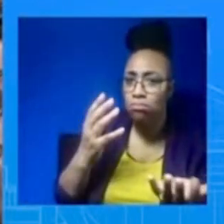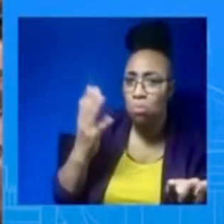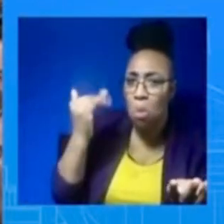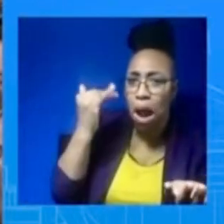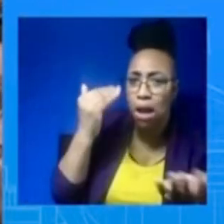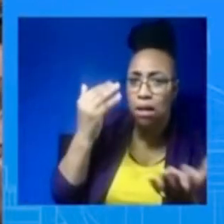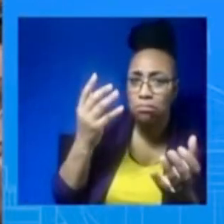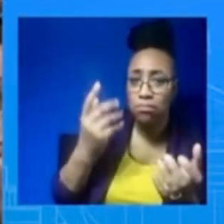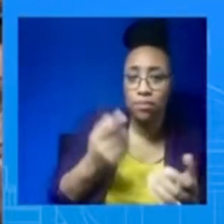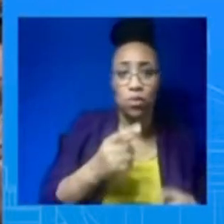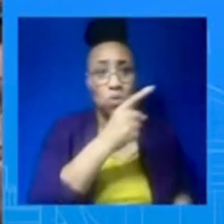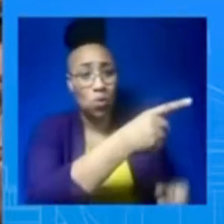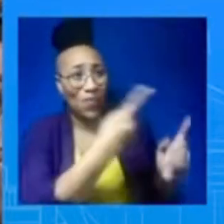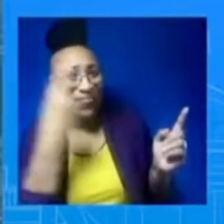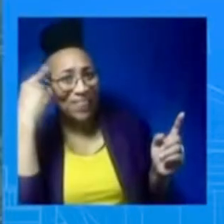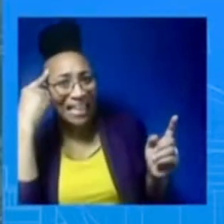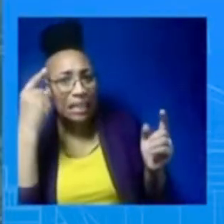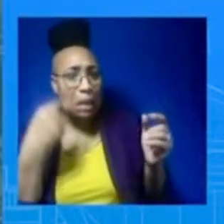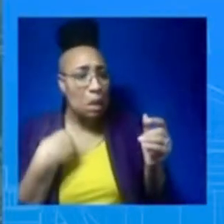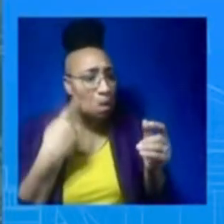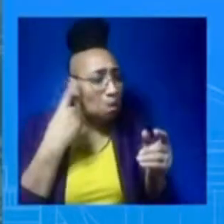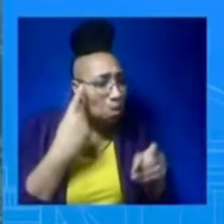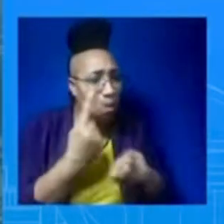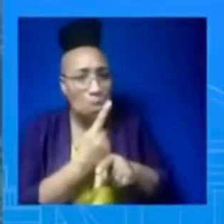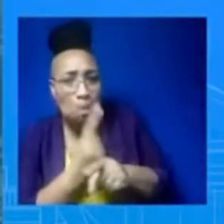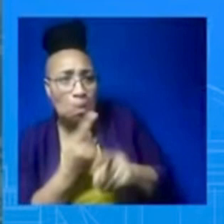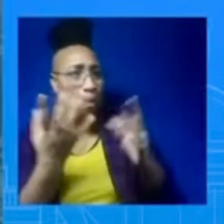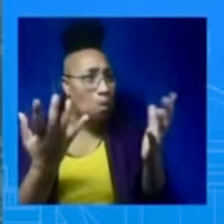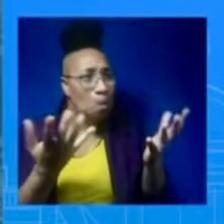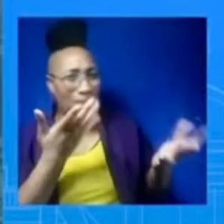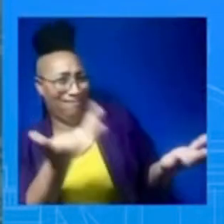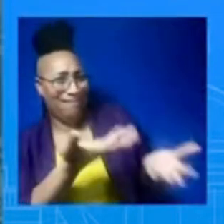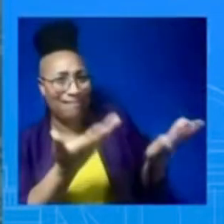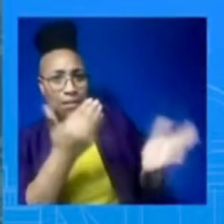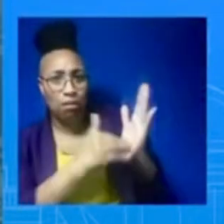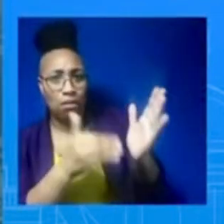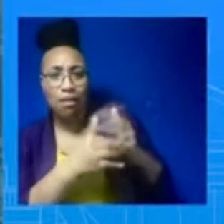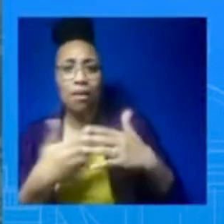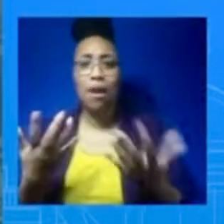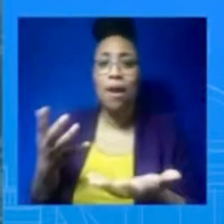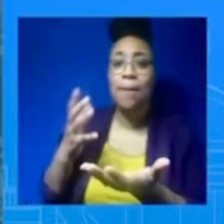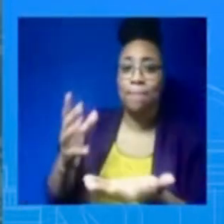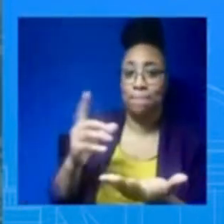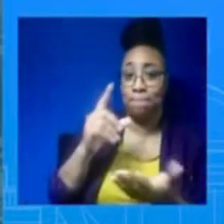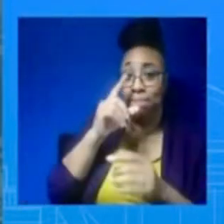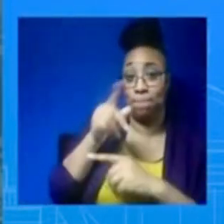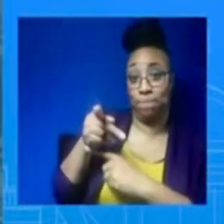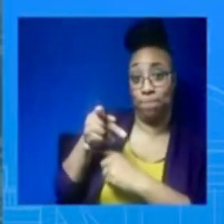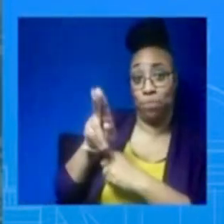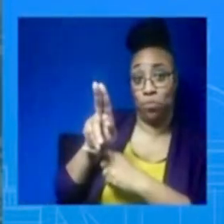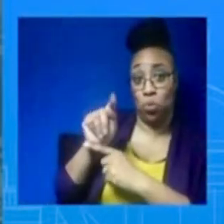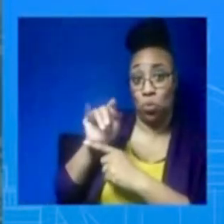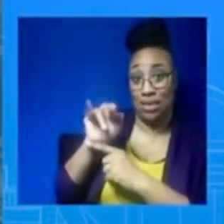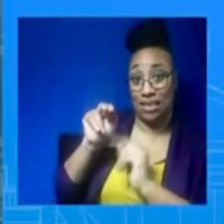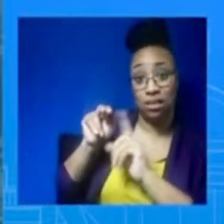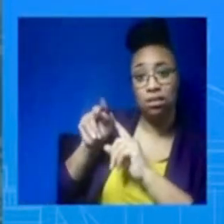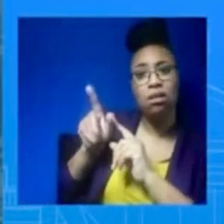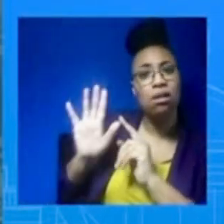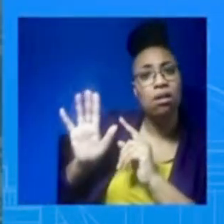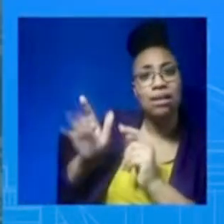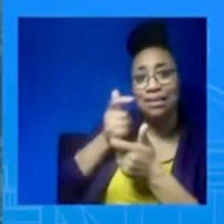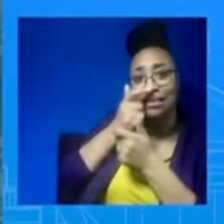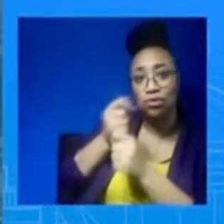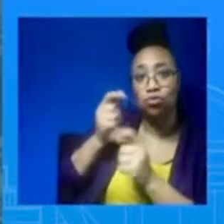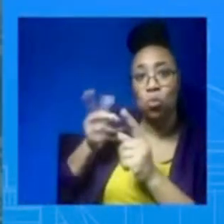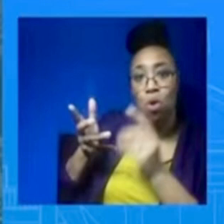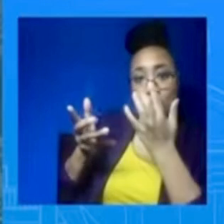it's realistic? Do you think Mr. Putin has shown even a scrap of interest in ending this war? Like I said, a war could end today? No. And what's he doing